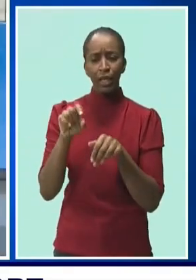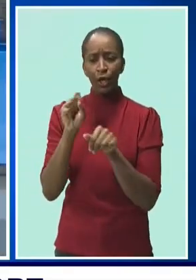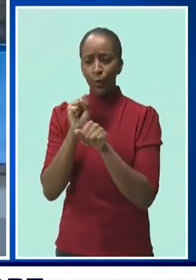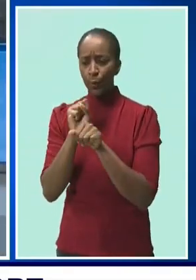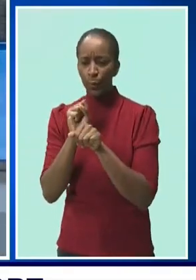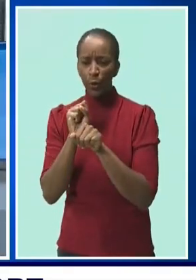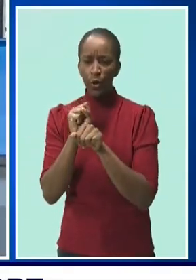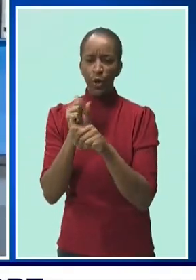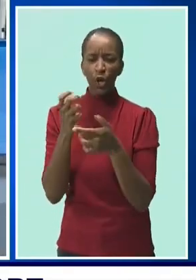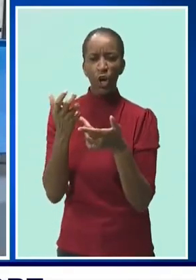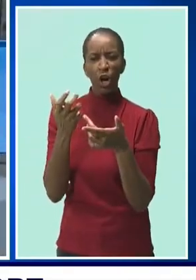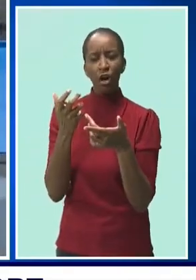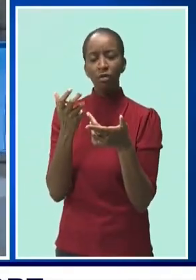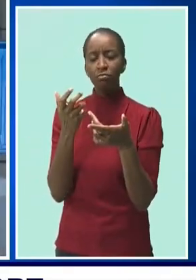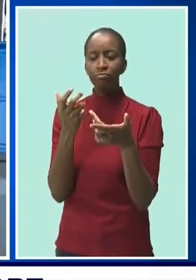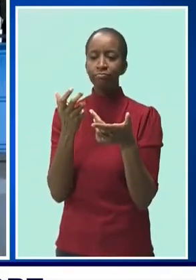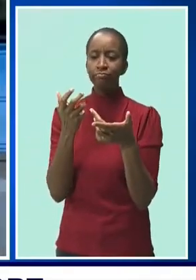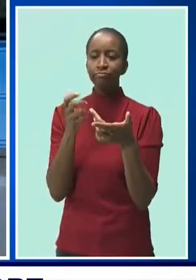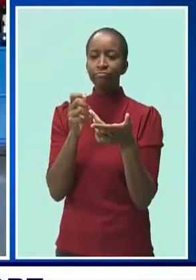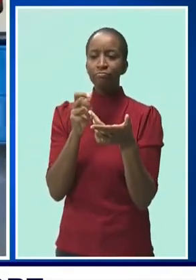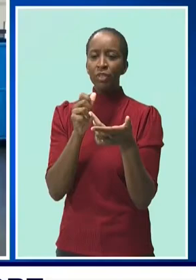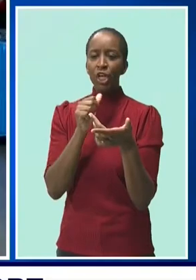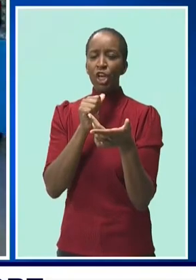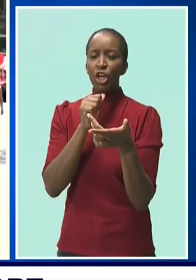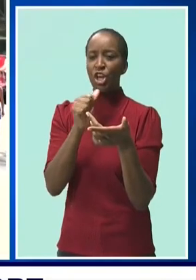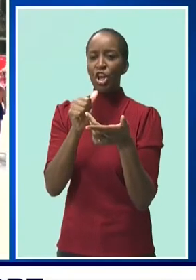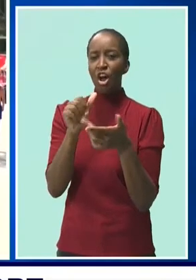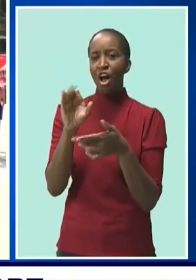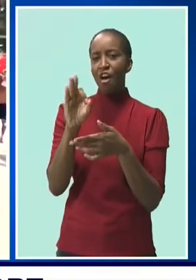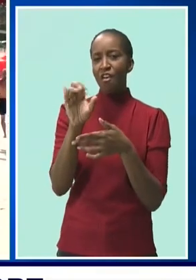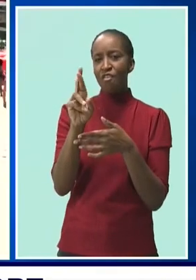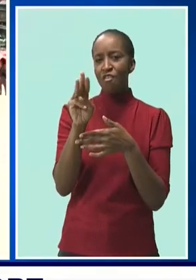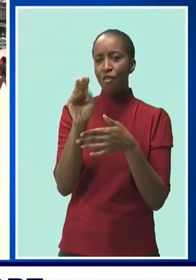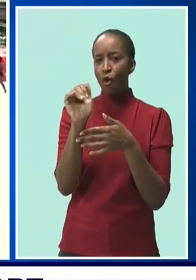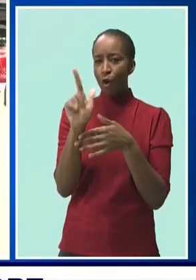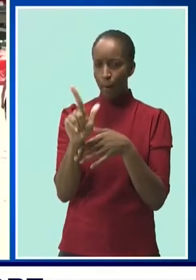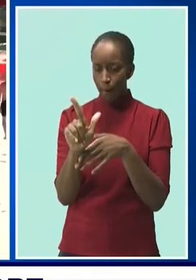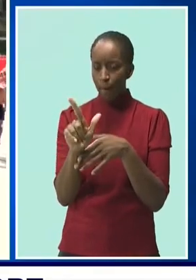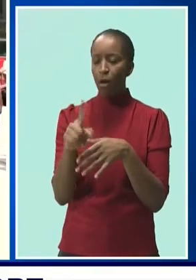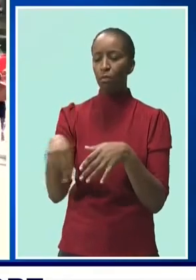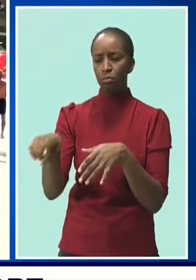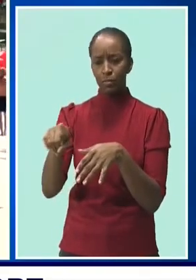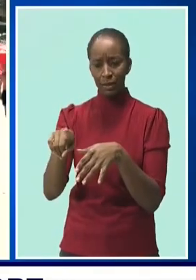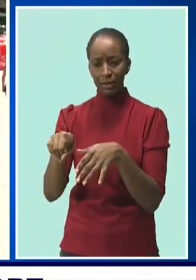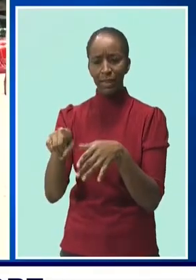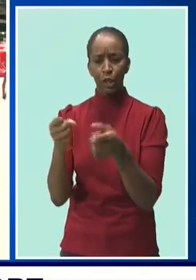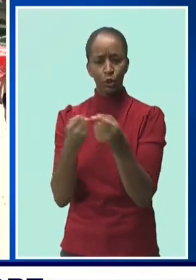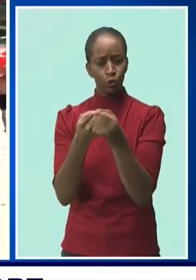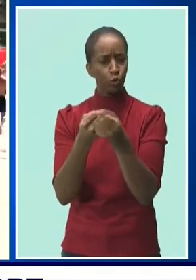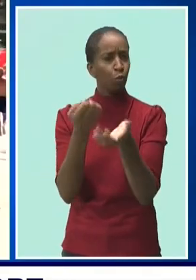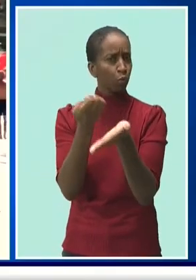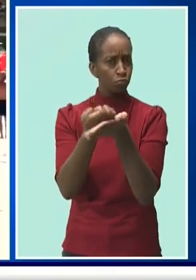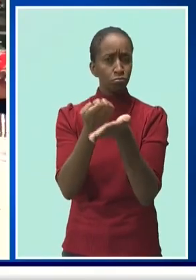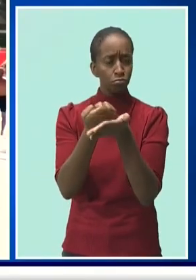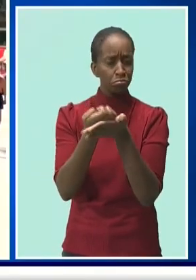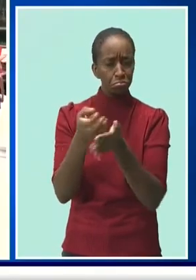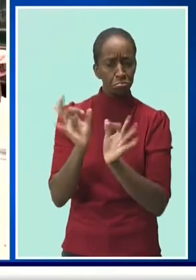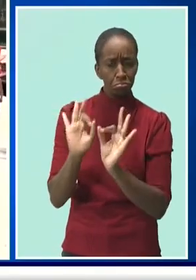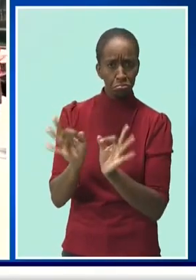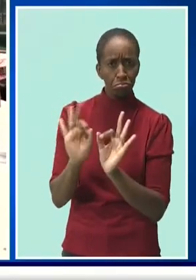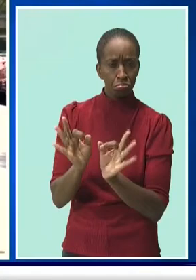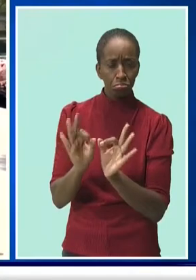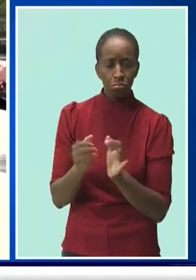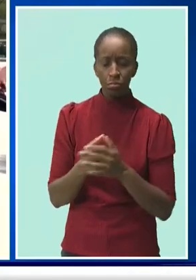30 to 40 percent to economic activity. It also notes that permanently, including unemployment benefits for this group,